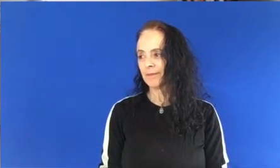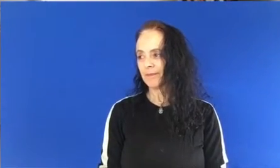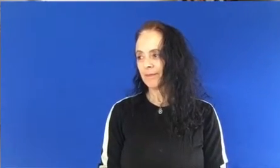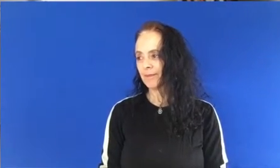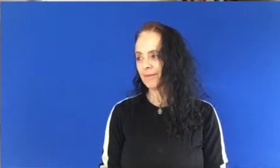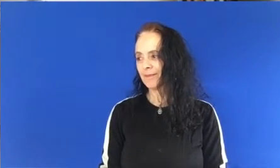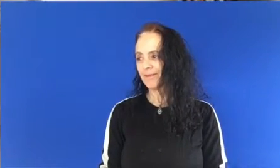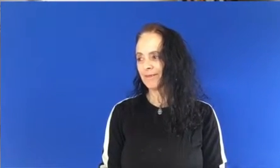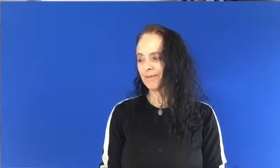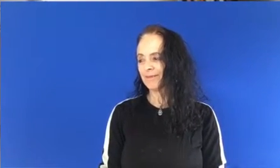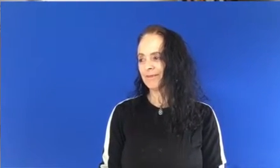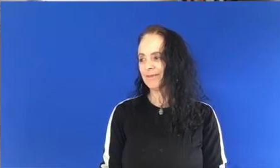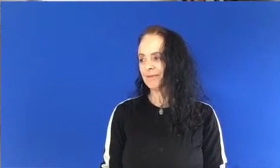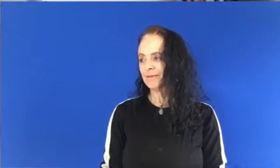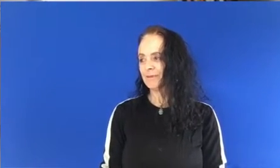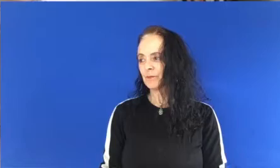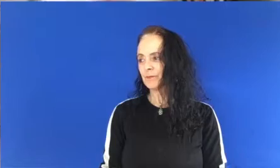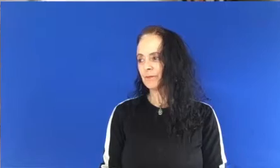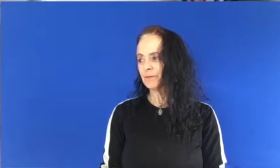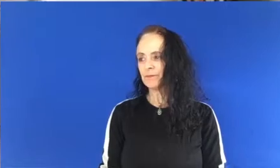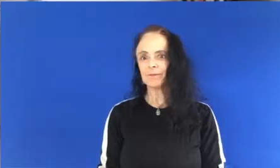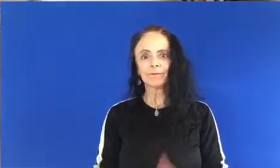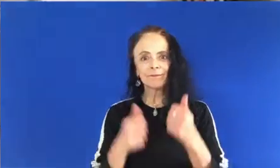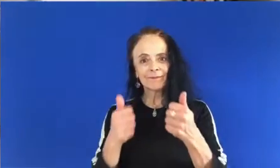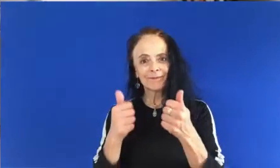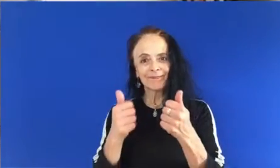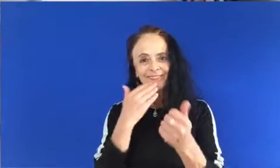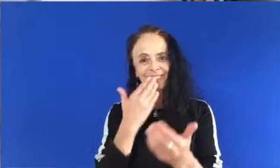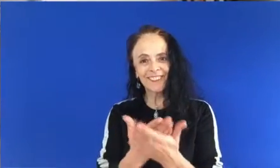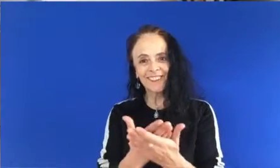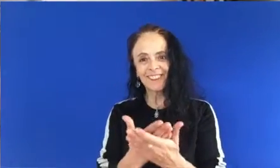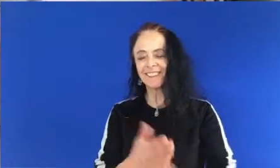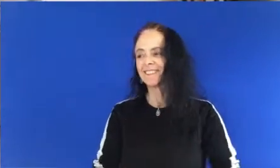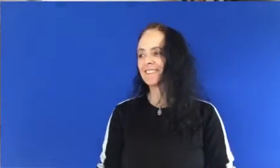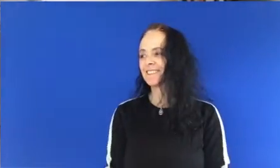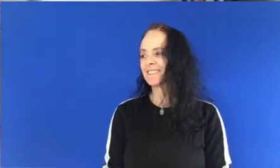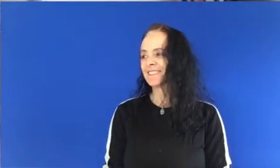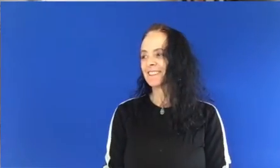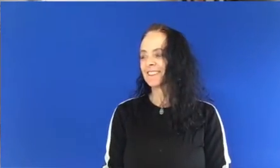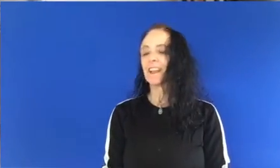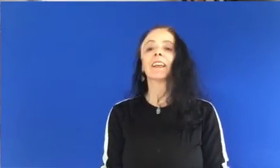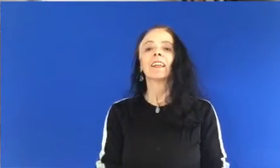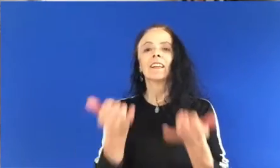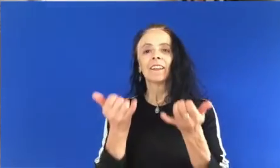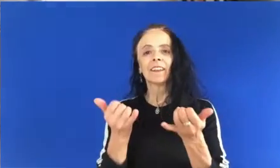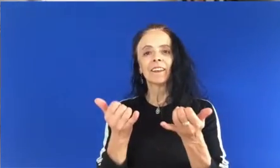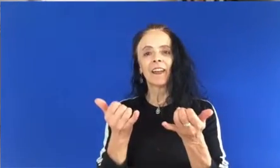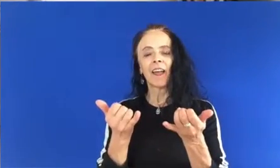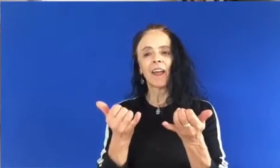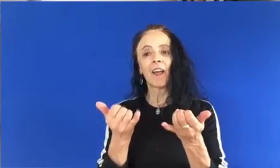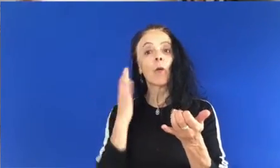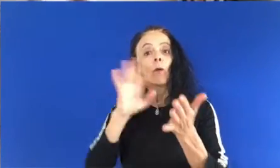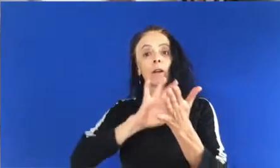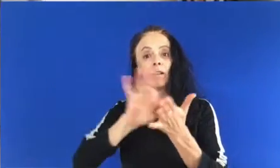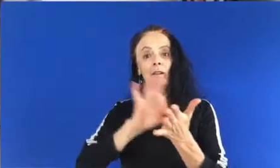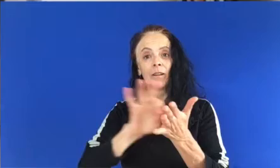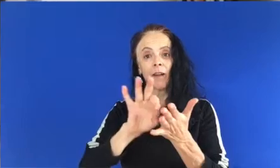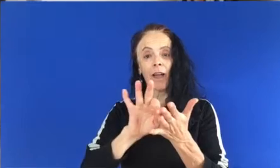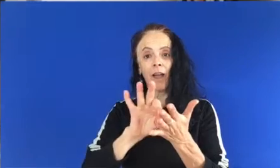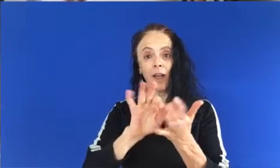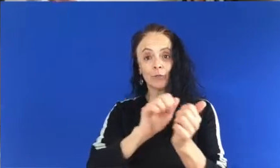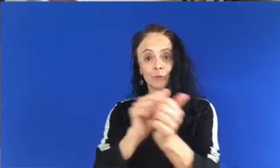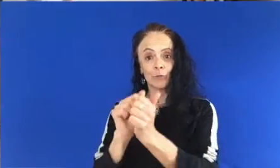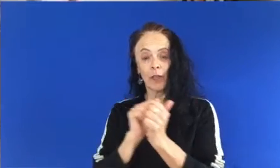Ginga. Ginga. Muy bien. Ahora vamos a